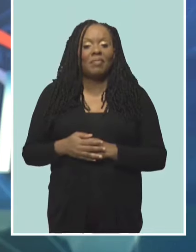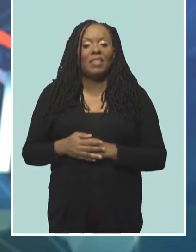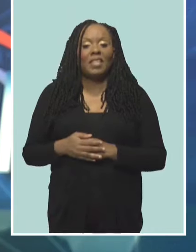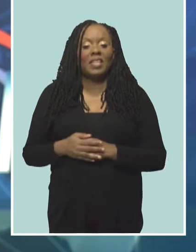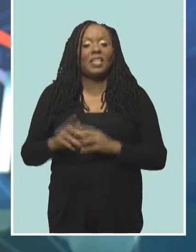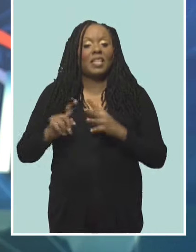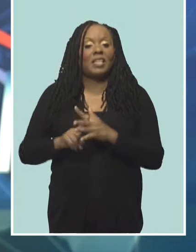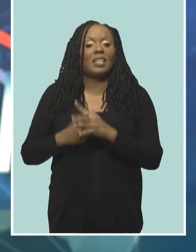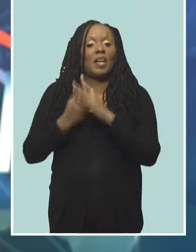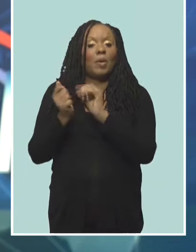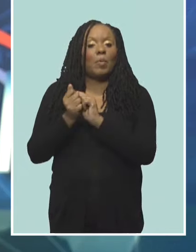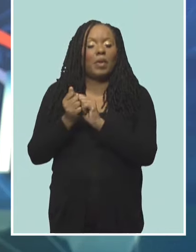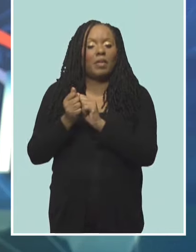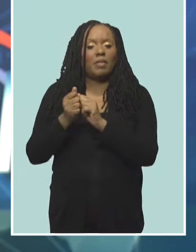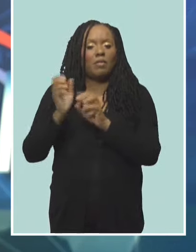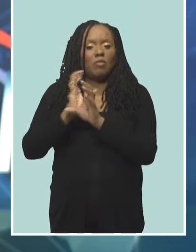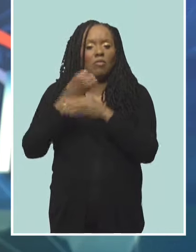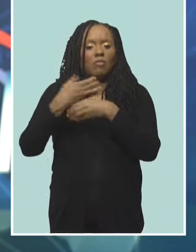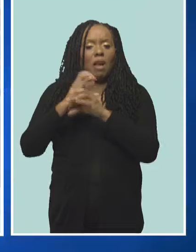the heart of the city.